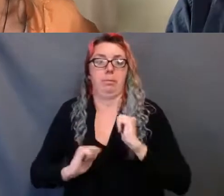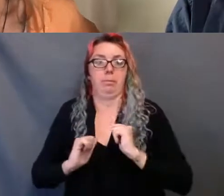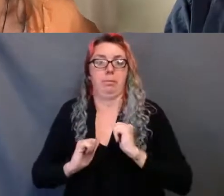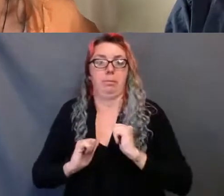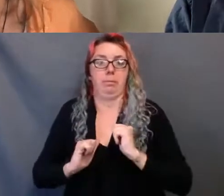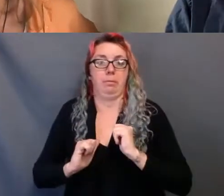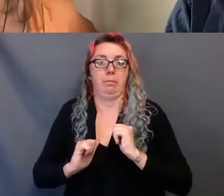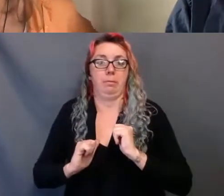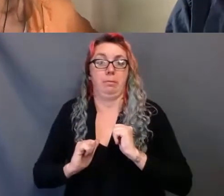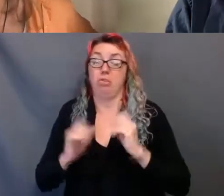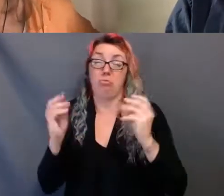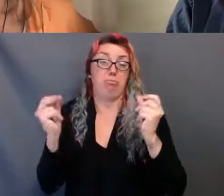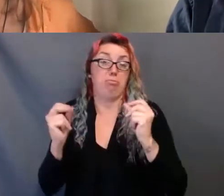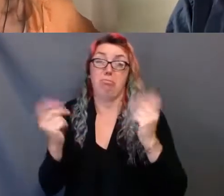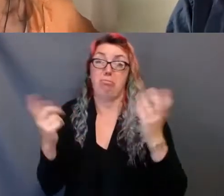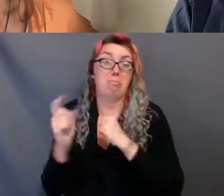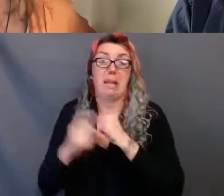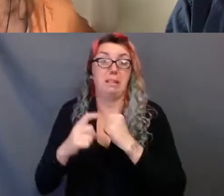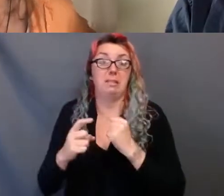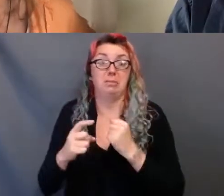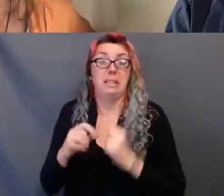but because it just is.